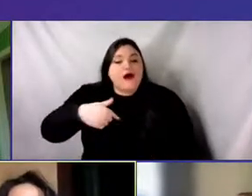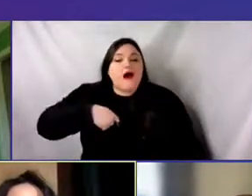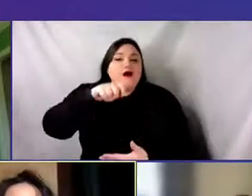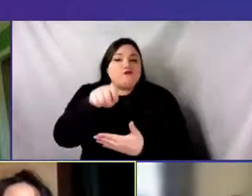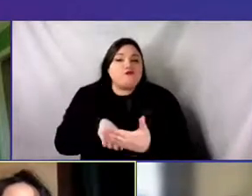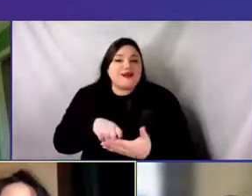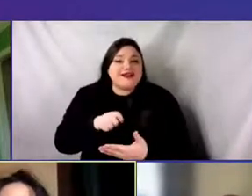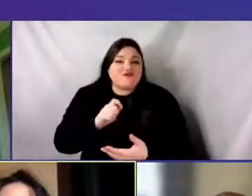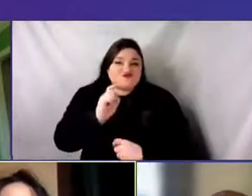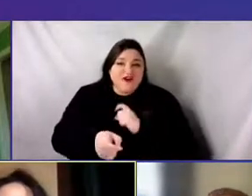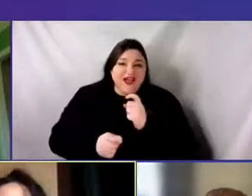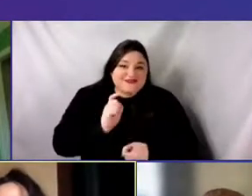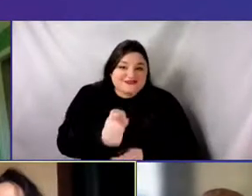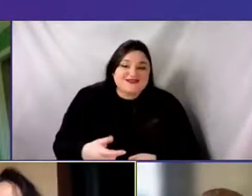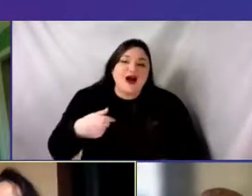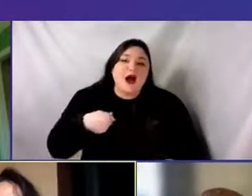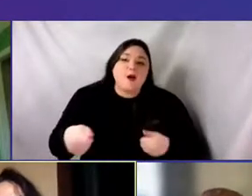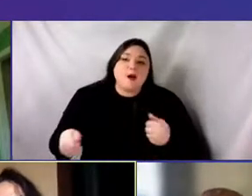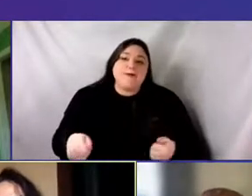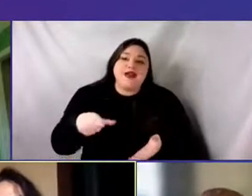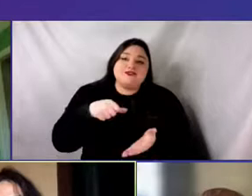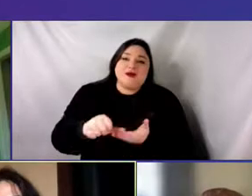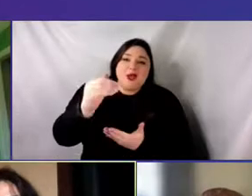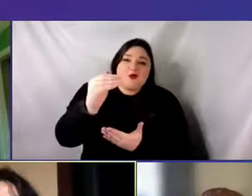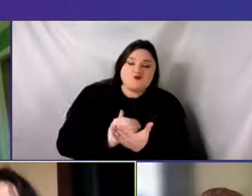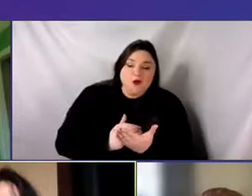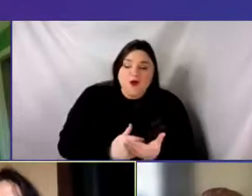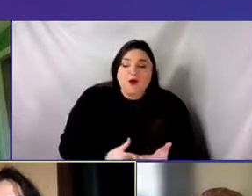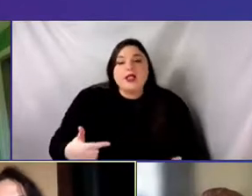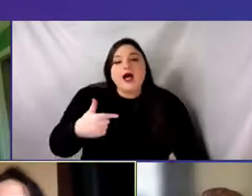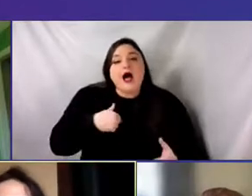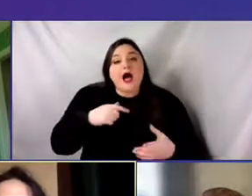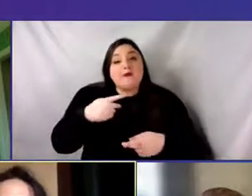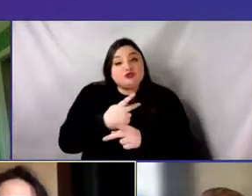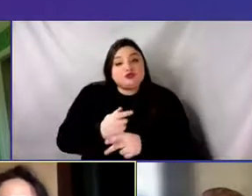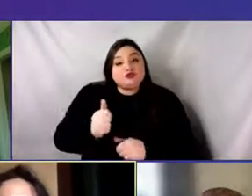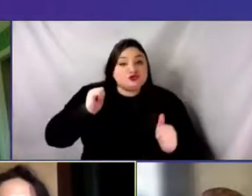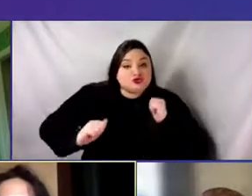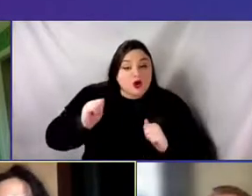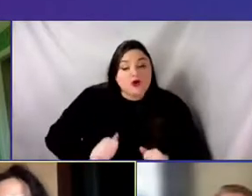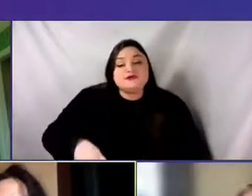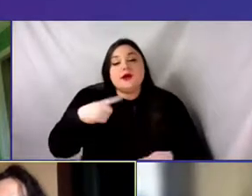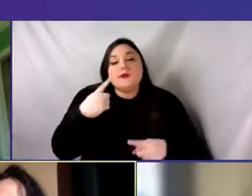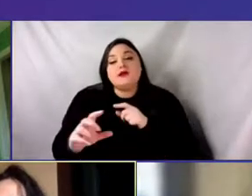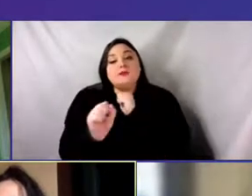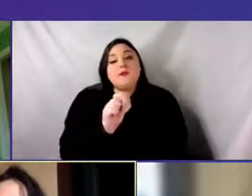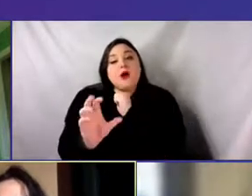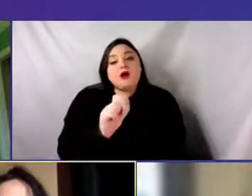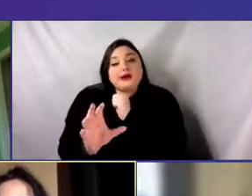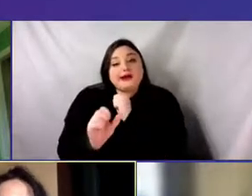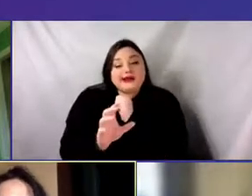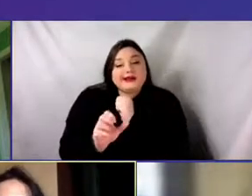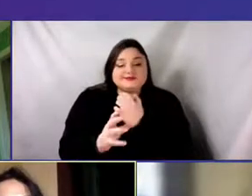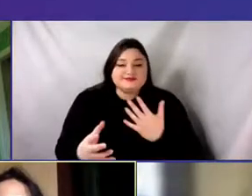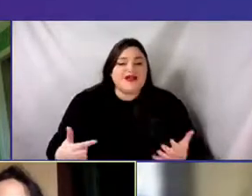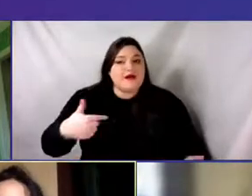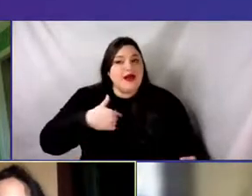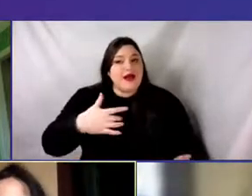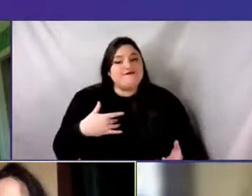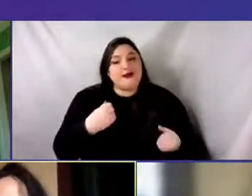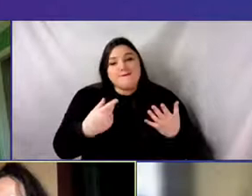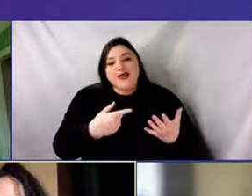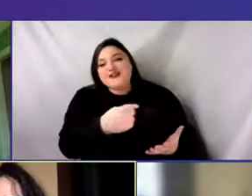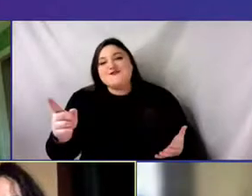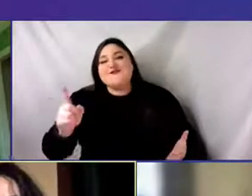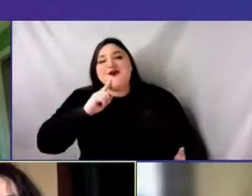I've produced shows and done marketing. Um, and I feel like millennials in the crowd are like, yes,